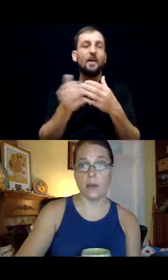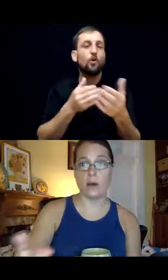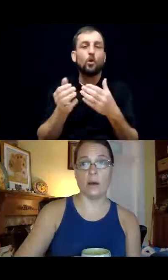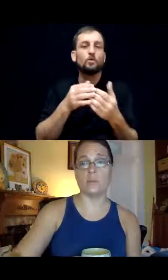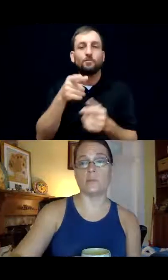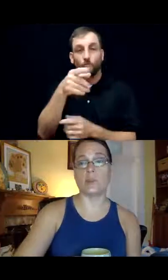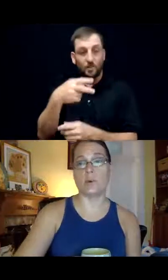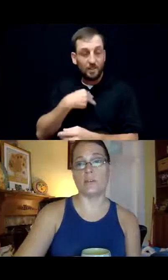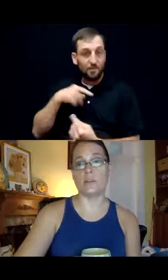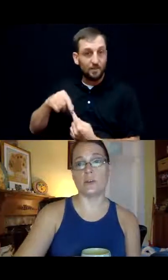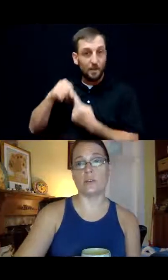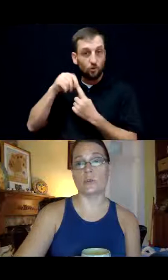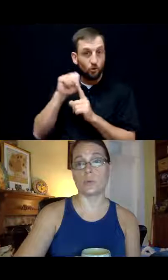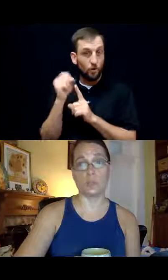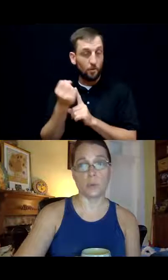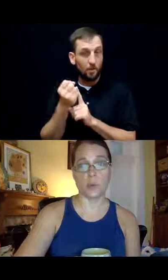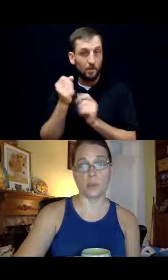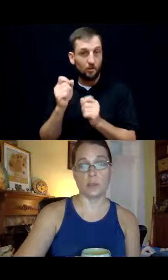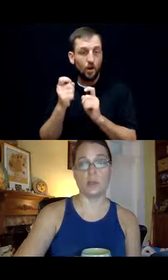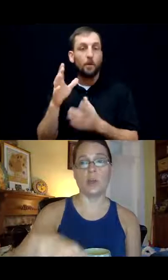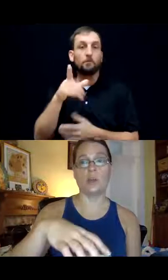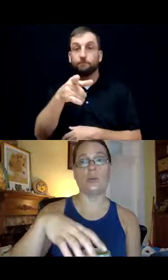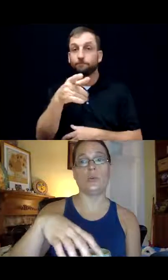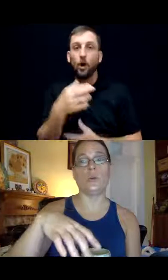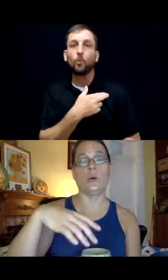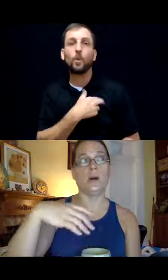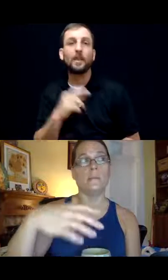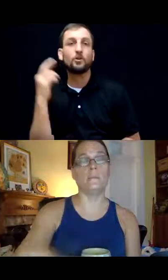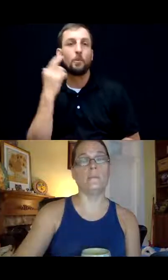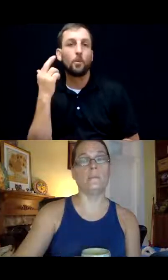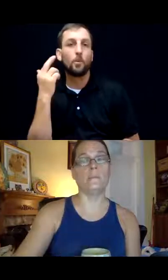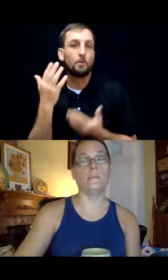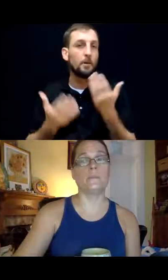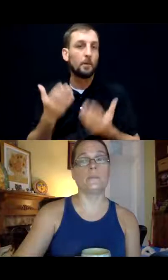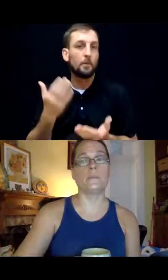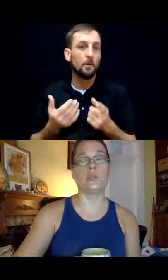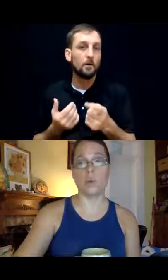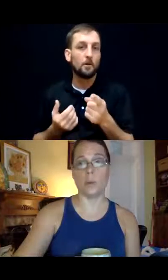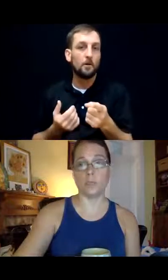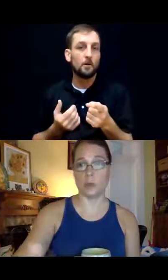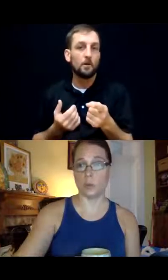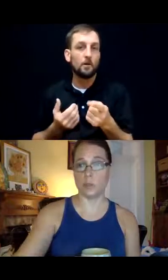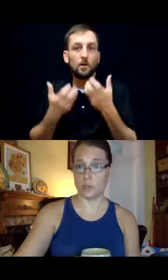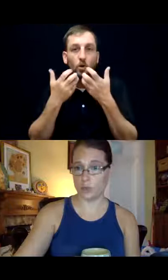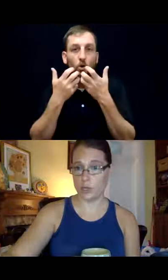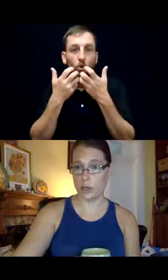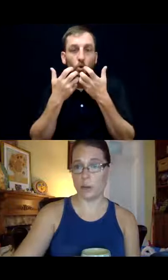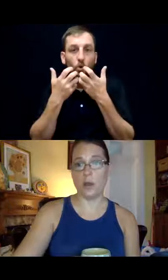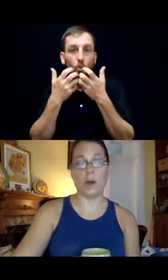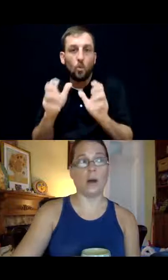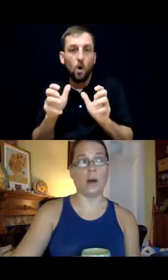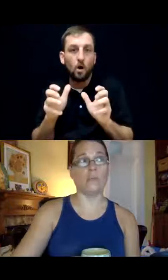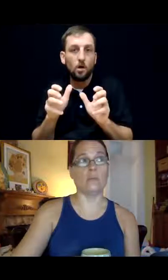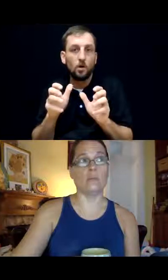So if there's for religious purposes you don't want particular procedures done,